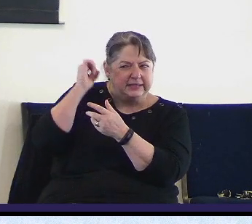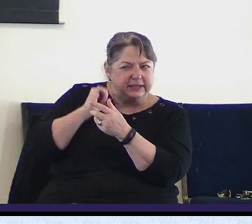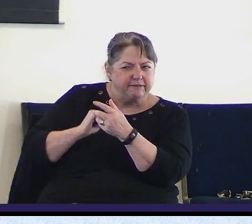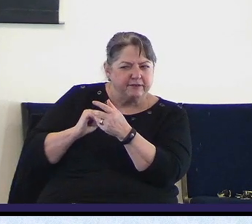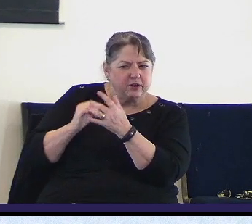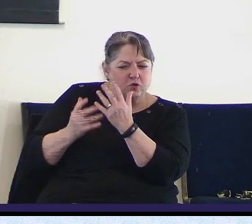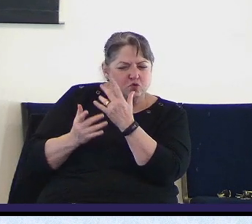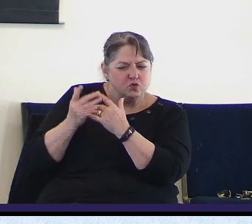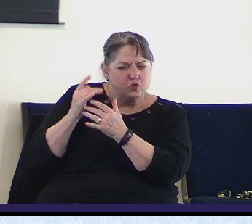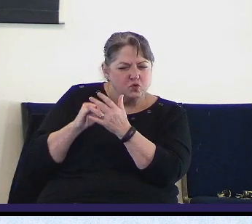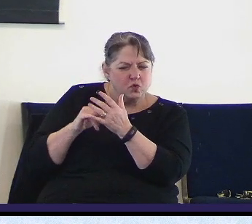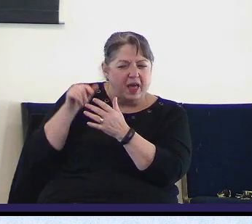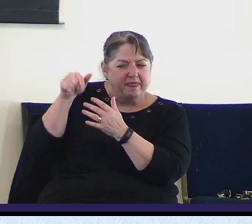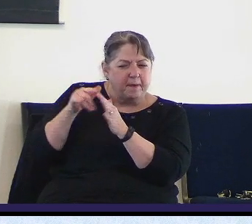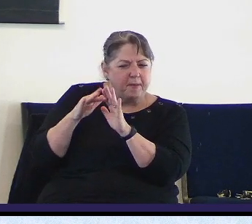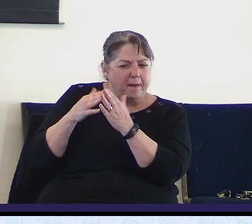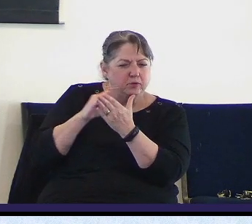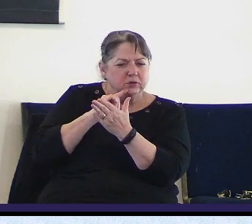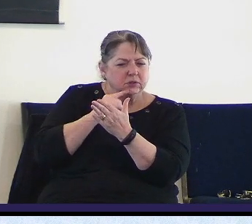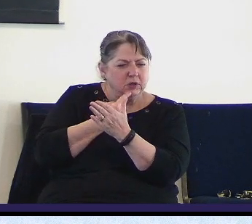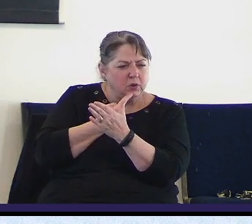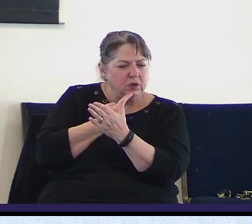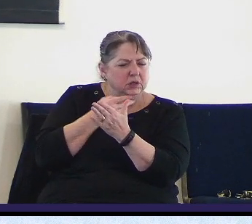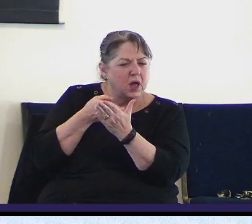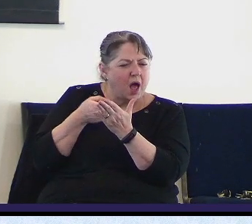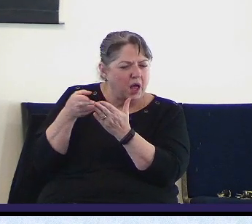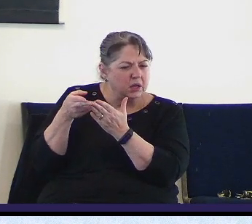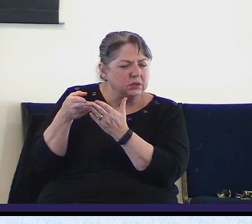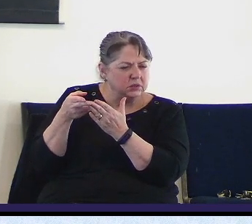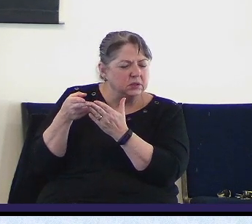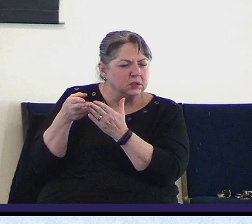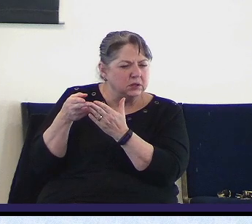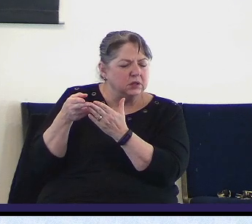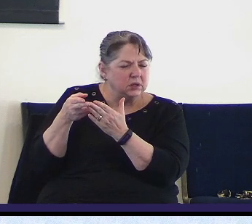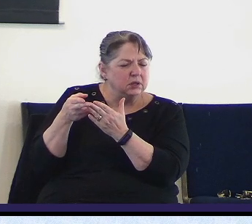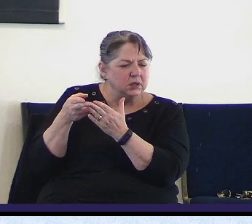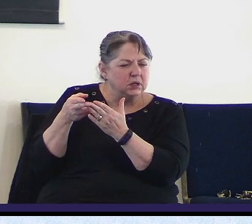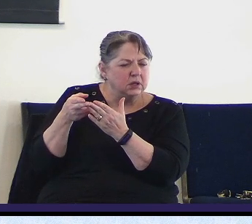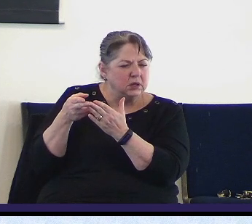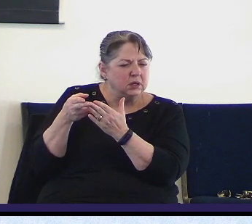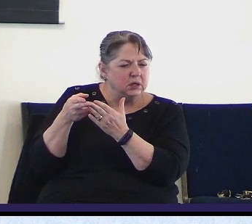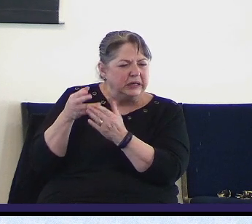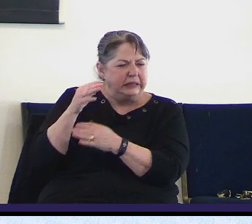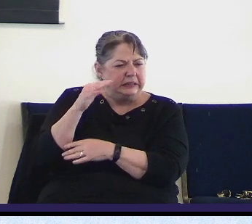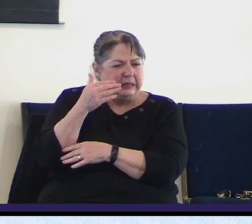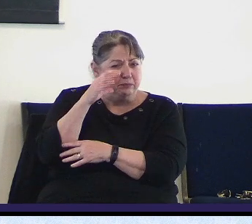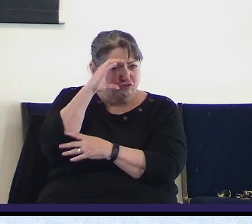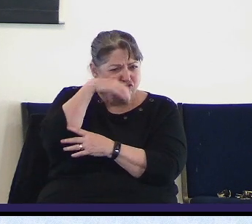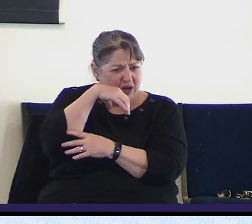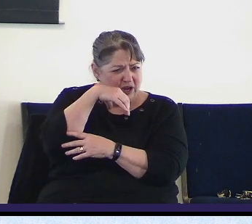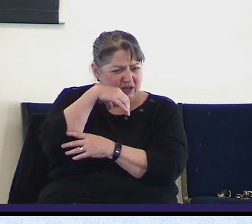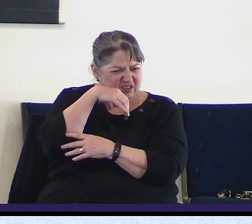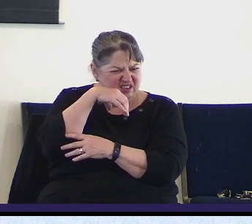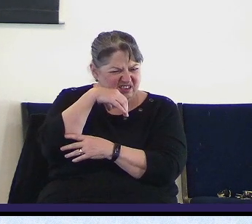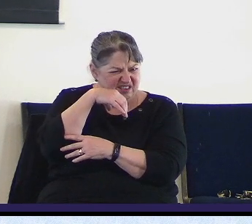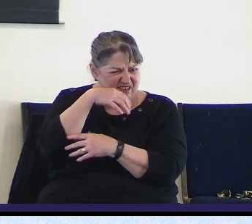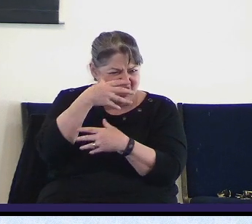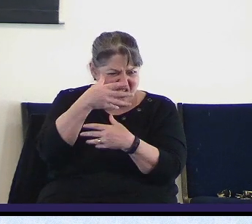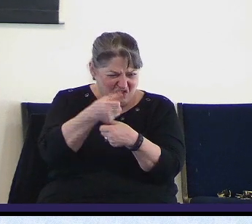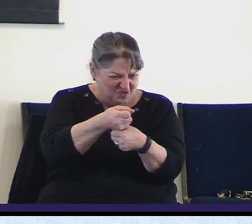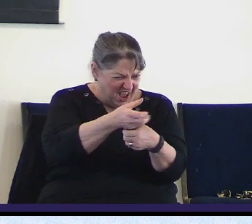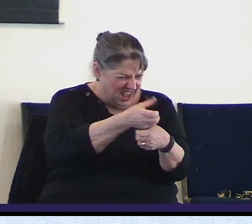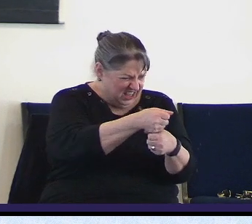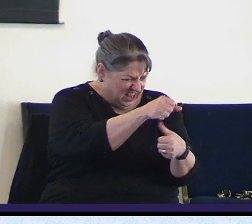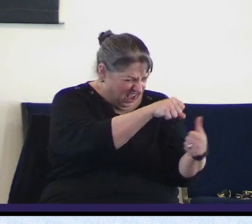just what it says it is strange we trust each other and only